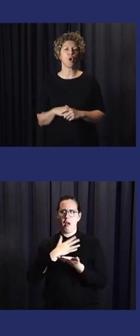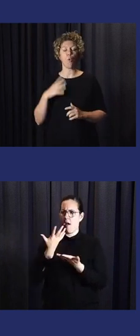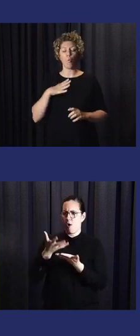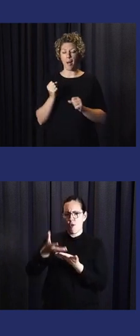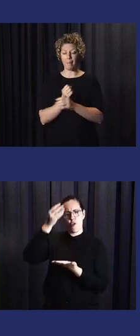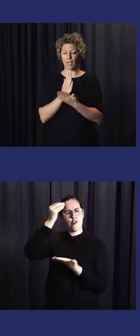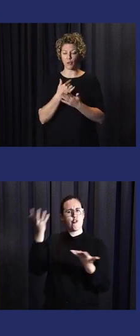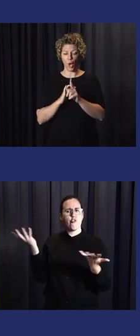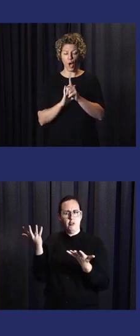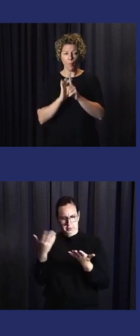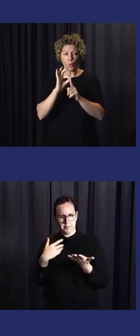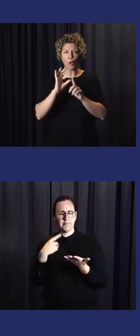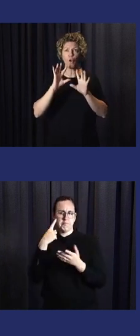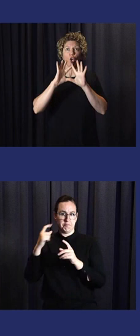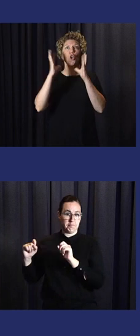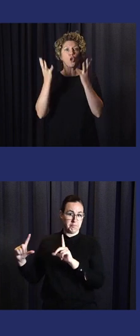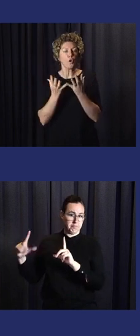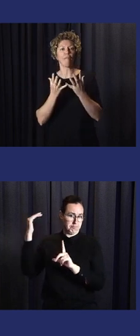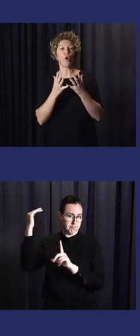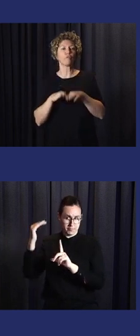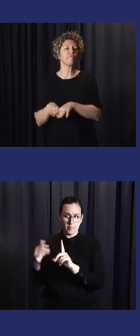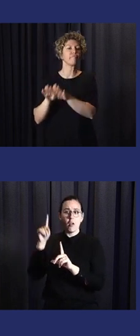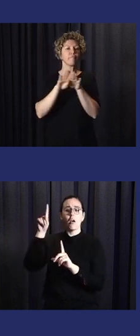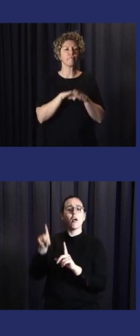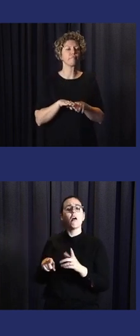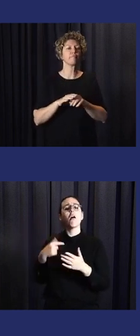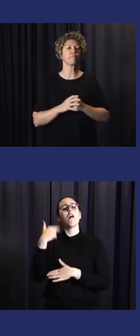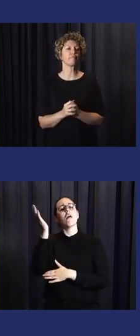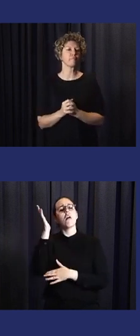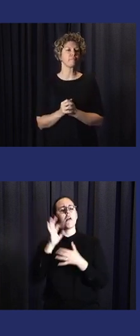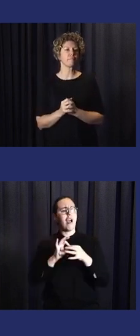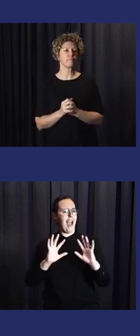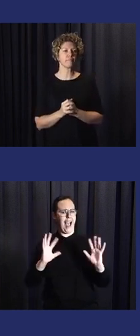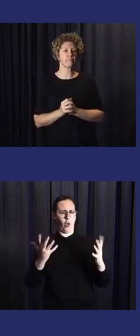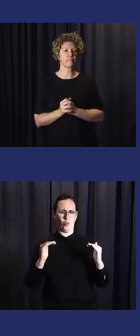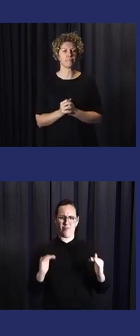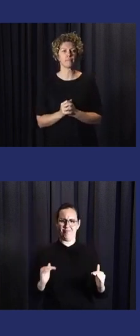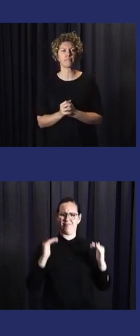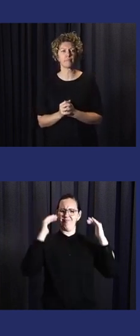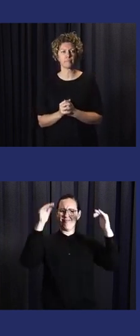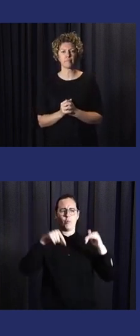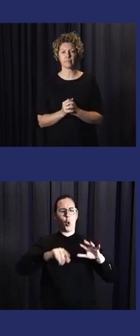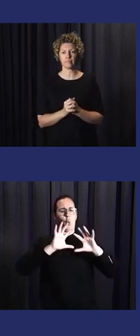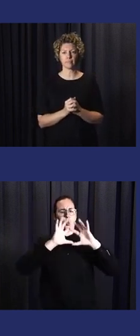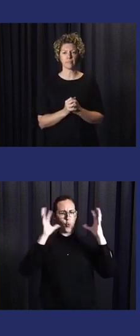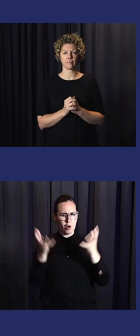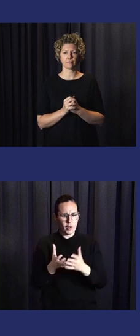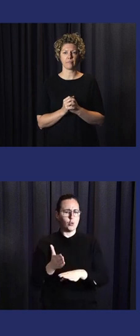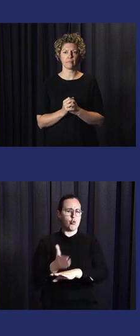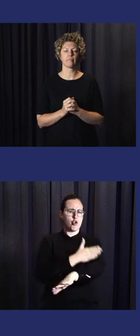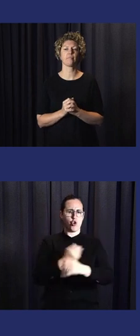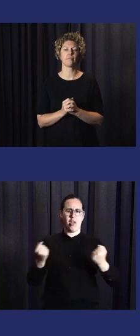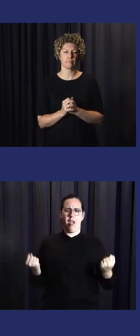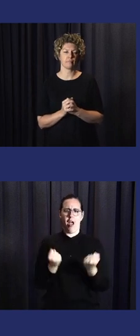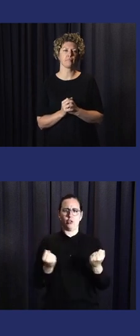some enablers for enhancing universal early actions. So first one is the effective